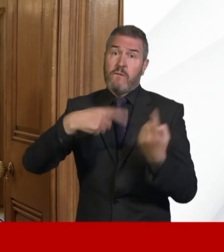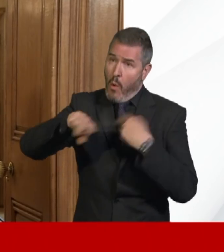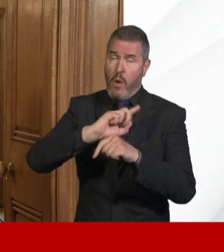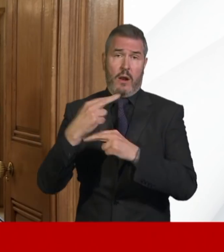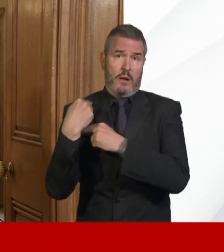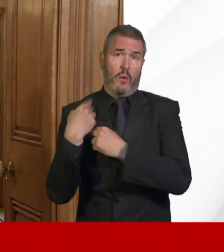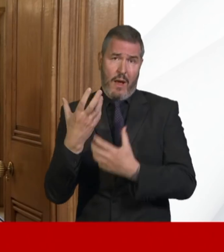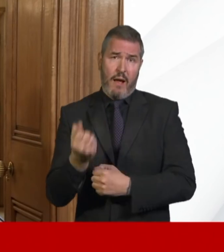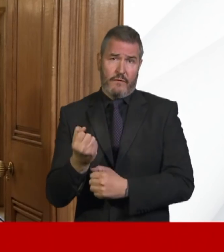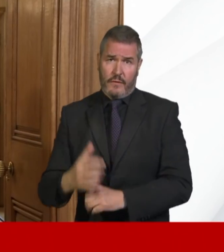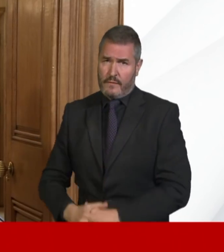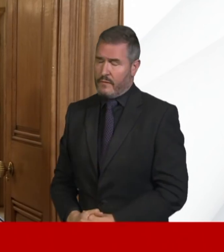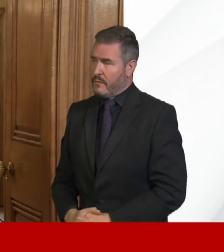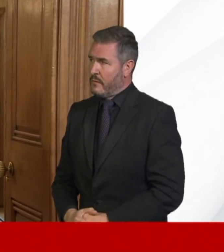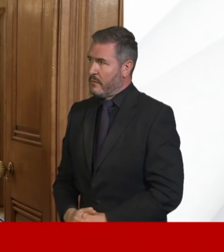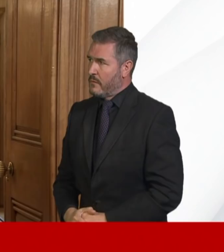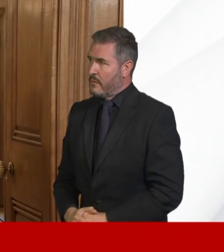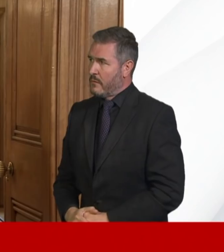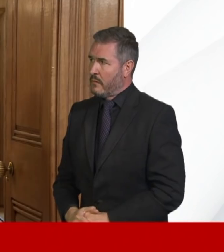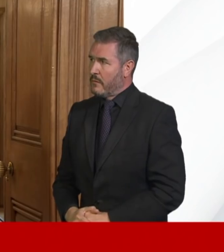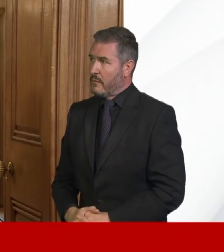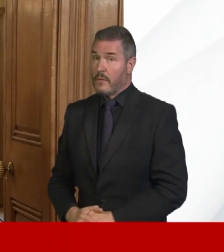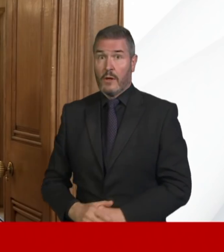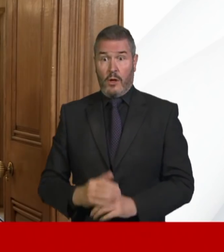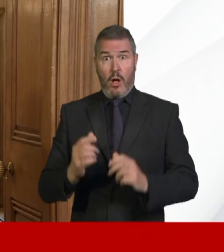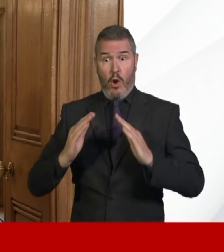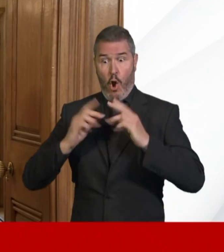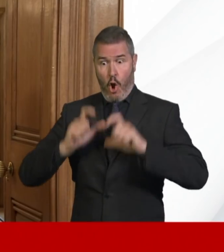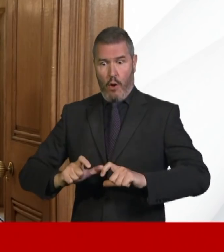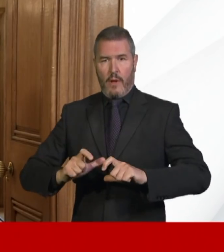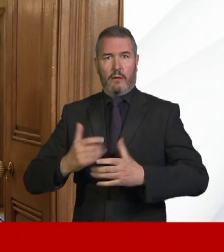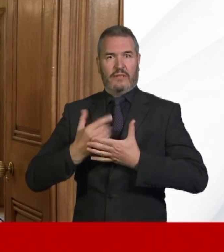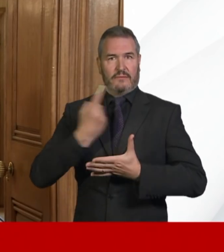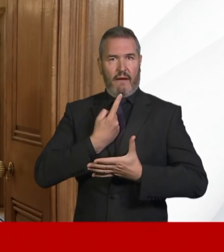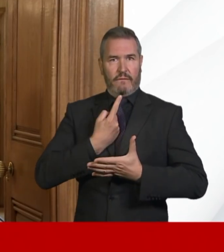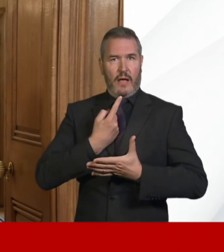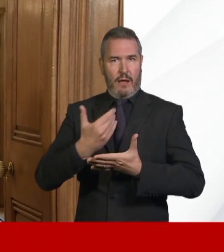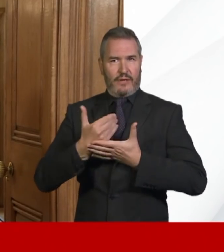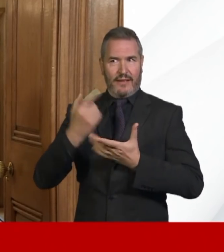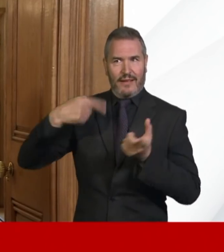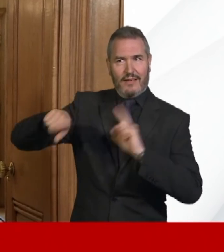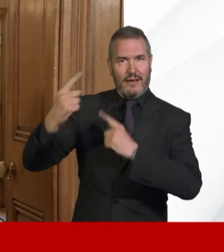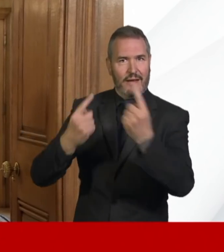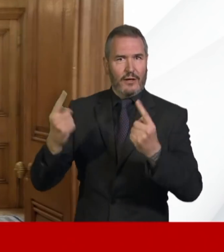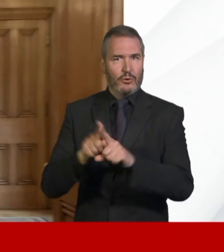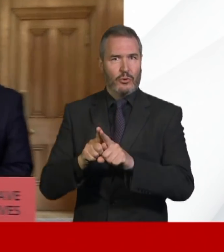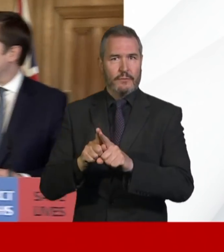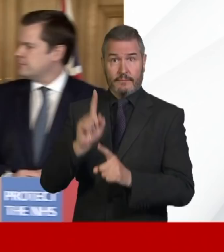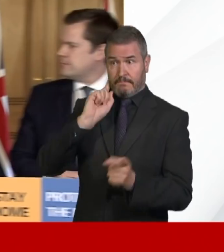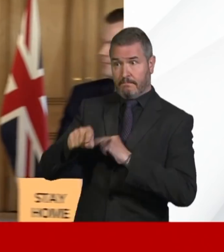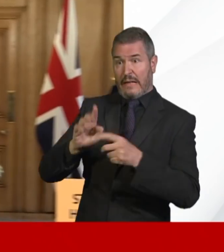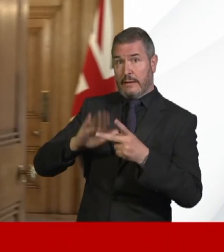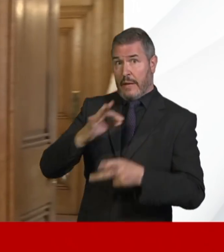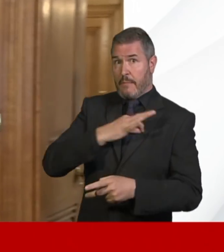us. We all have a responsibility to protect each other. We just need to follow the advice in the days and weeks ahead. Jenny. Thank you.